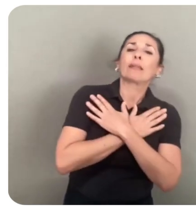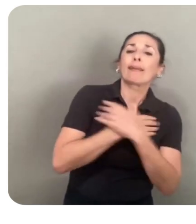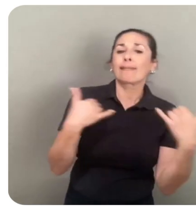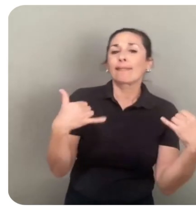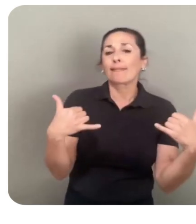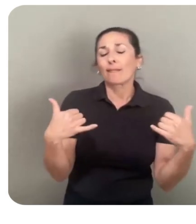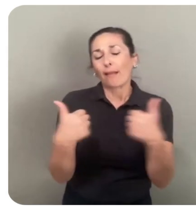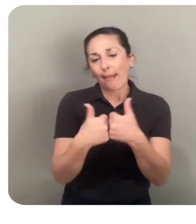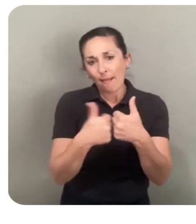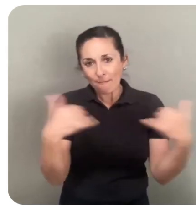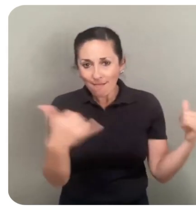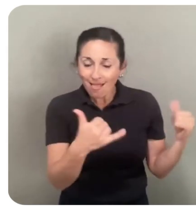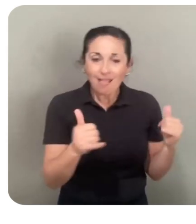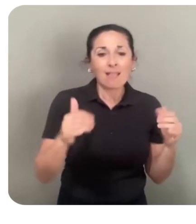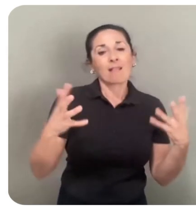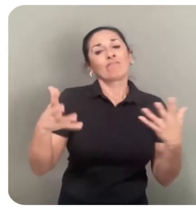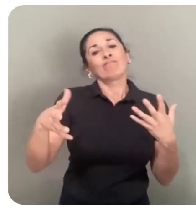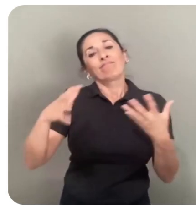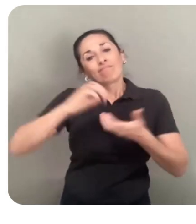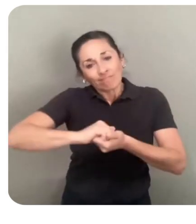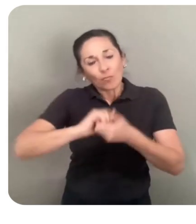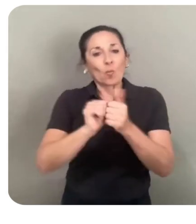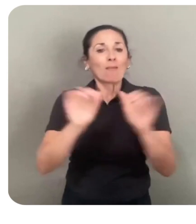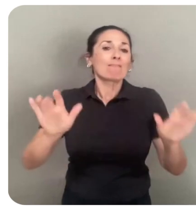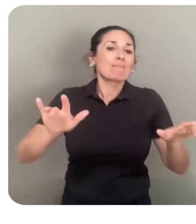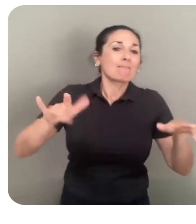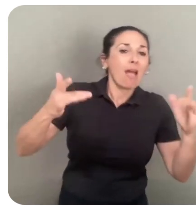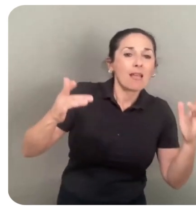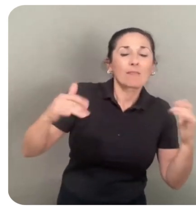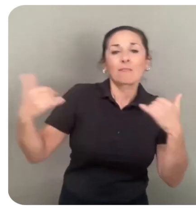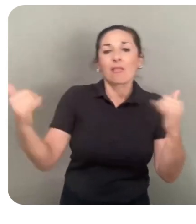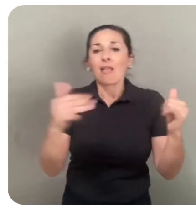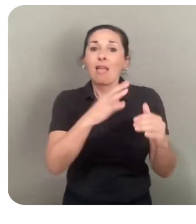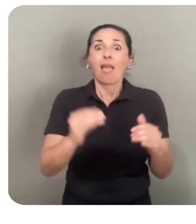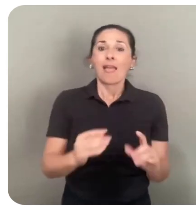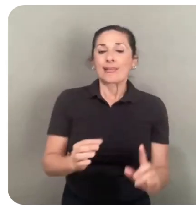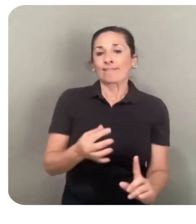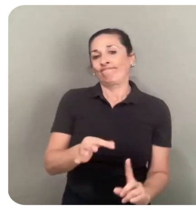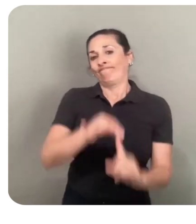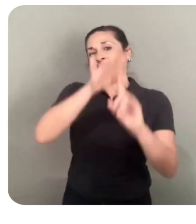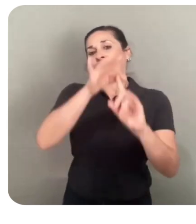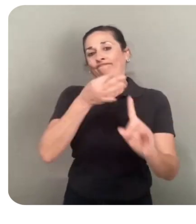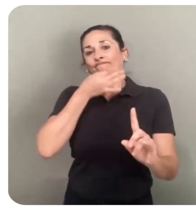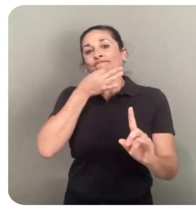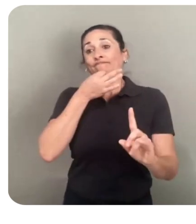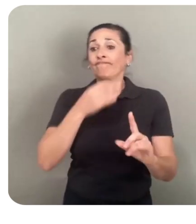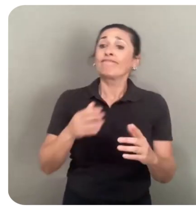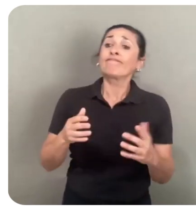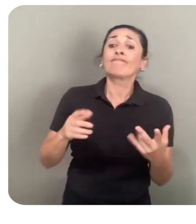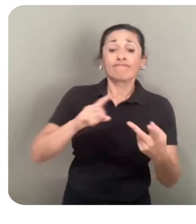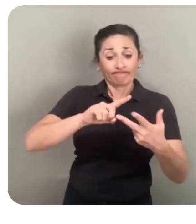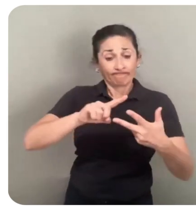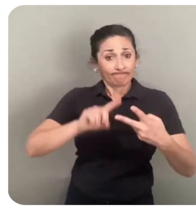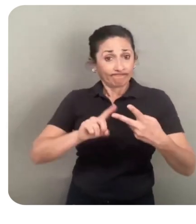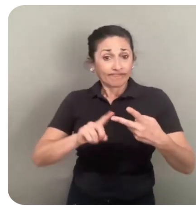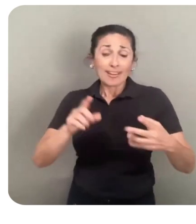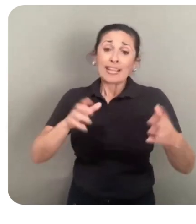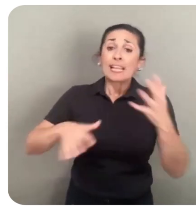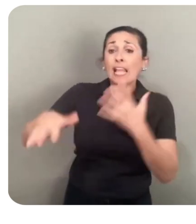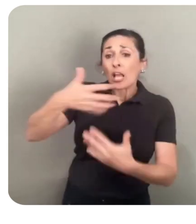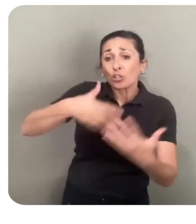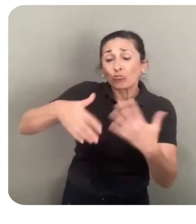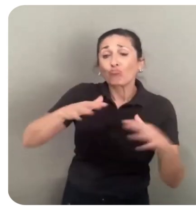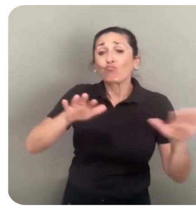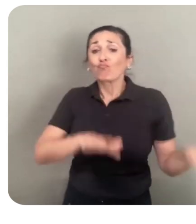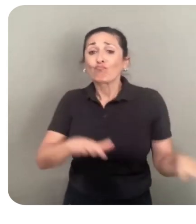is paired with light strategic activities and customization. Casual social. People are looking to relate to others